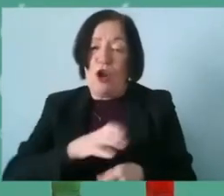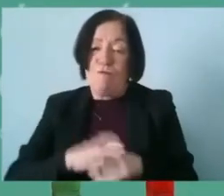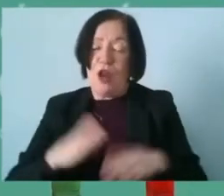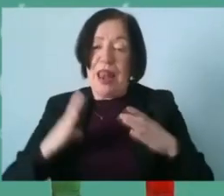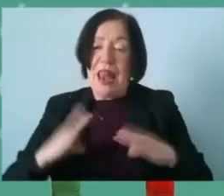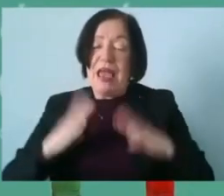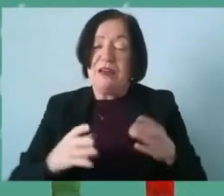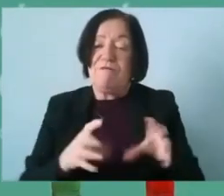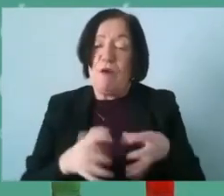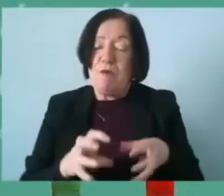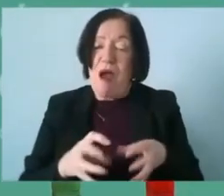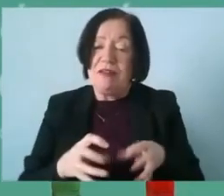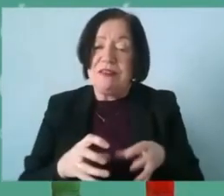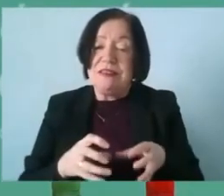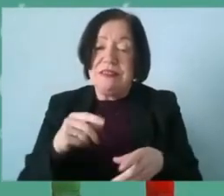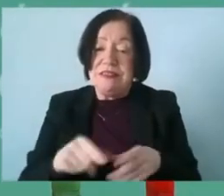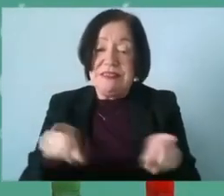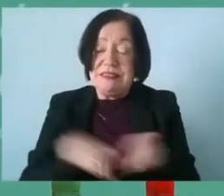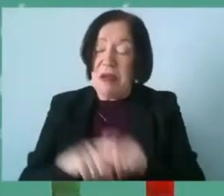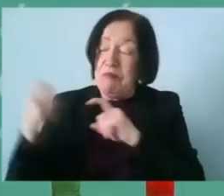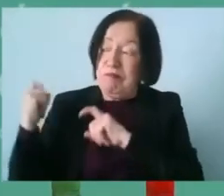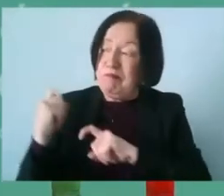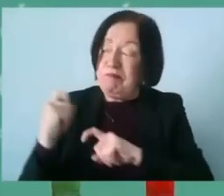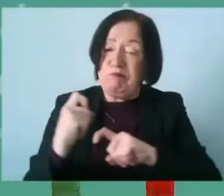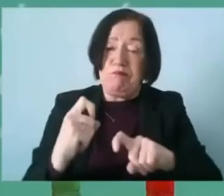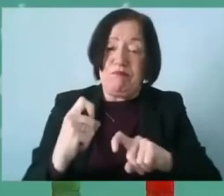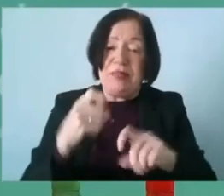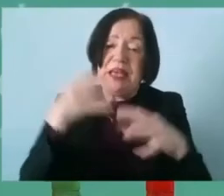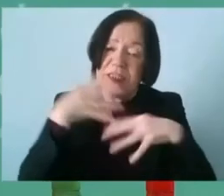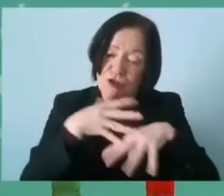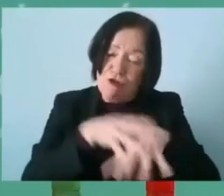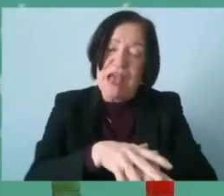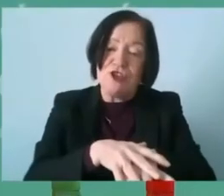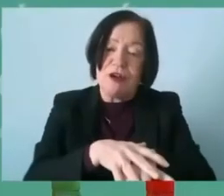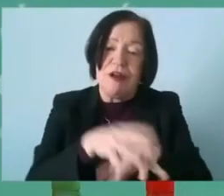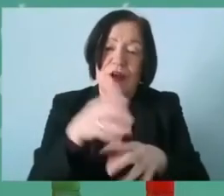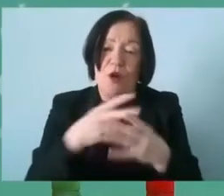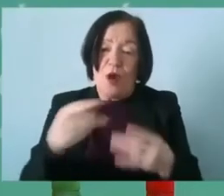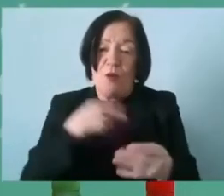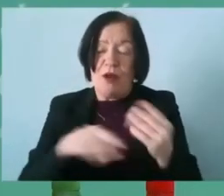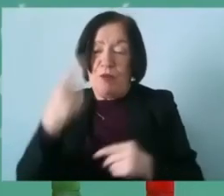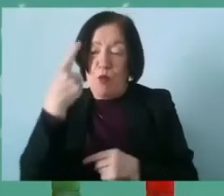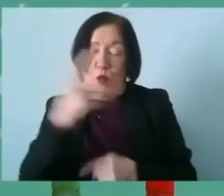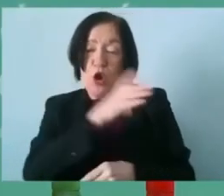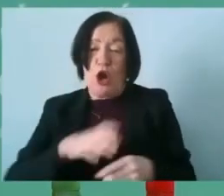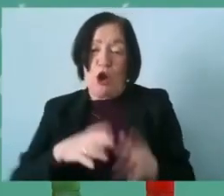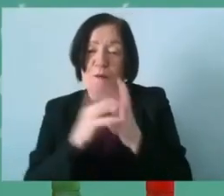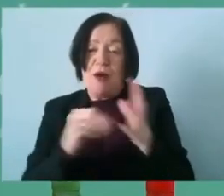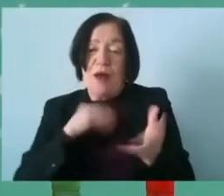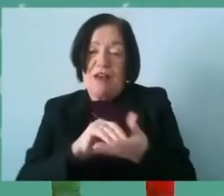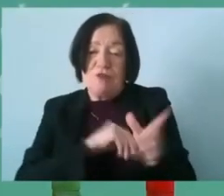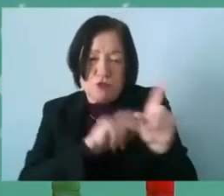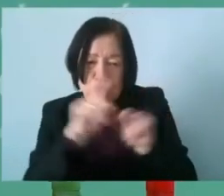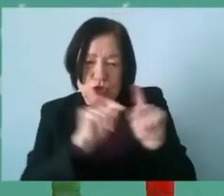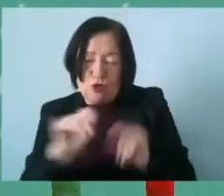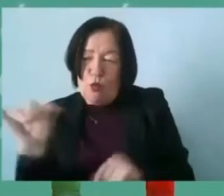um and that's the way we've been if integration comes you know when we become one club model we'll probably have to choose which of our